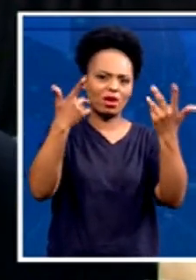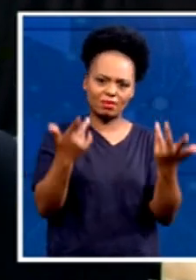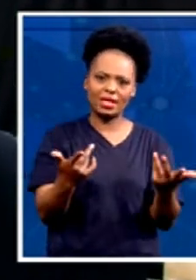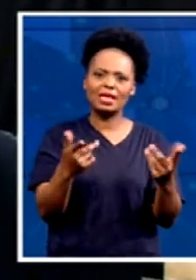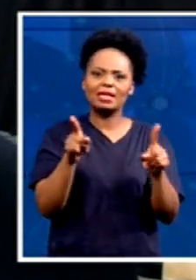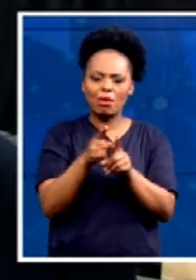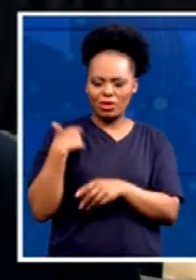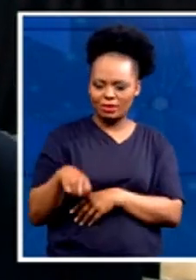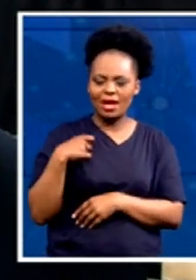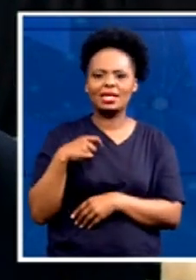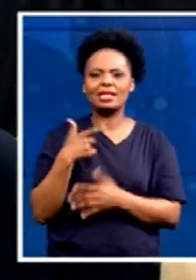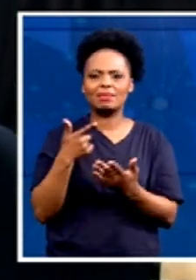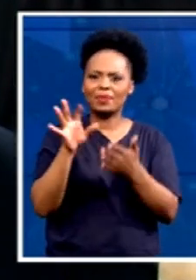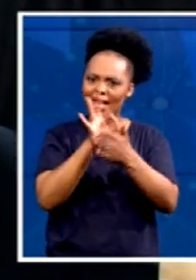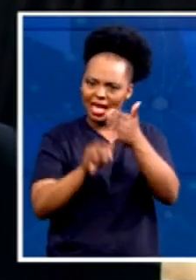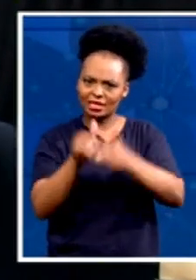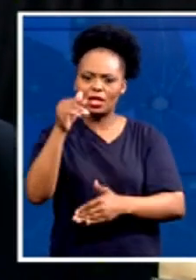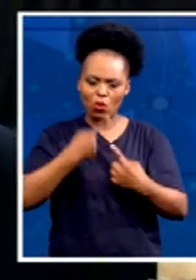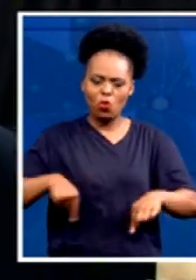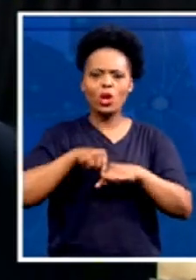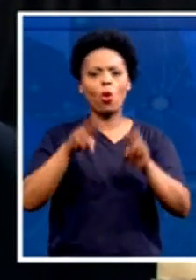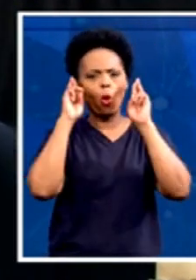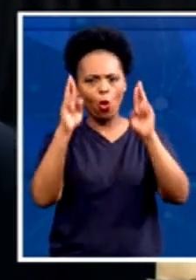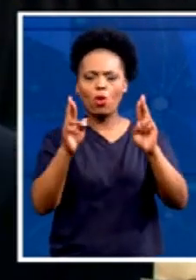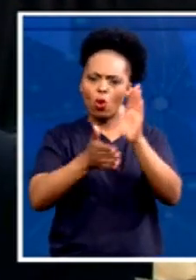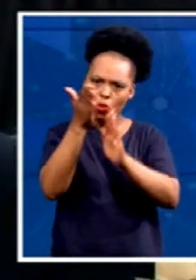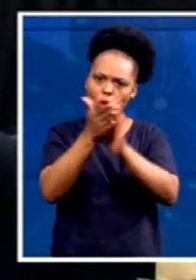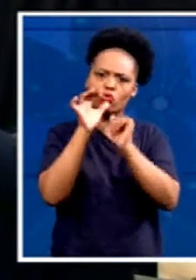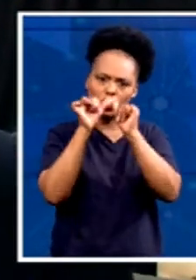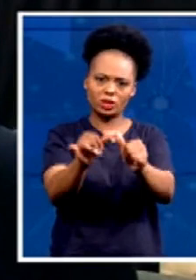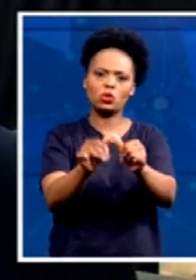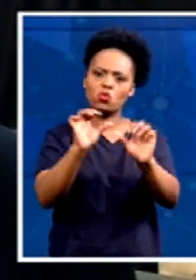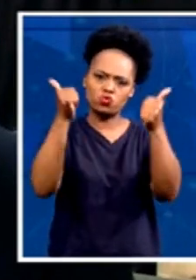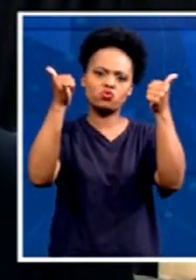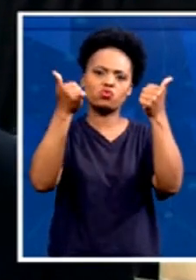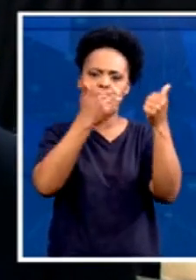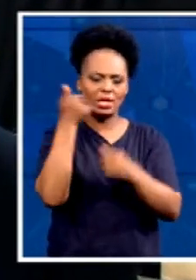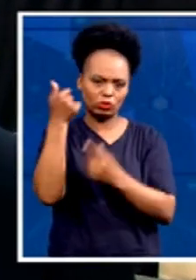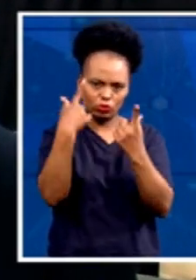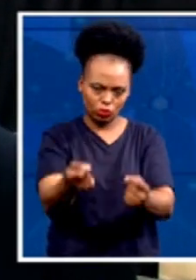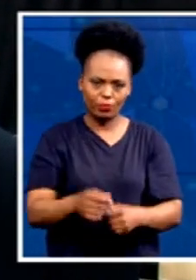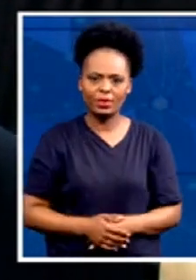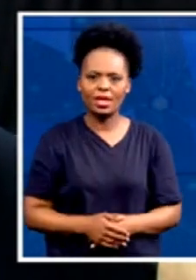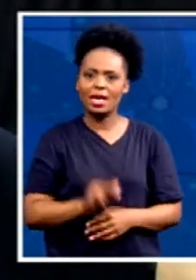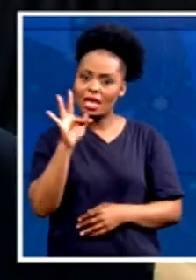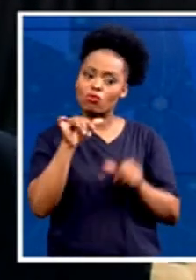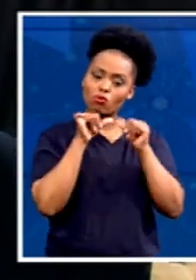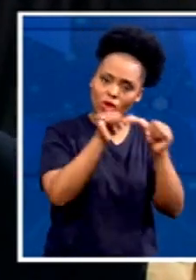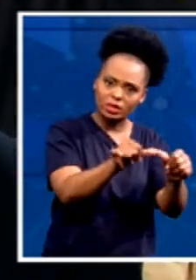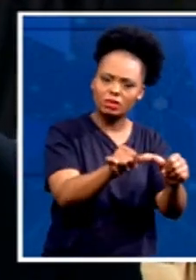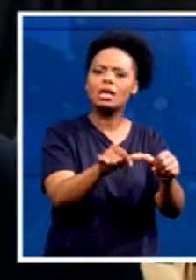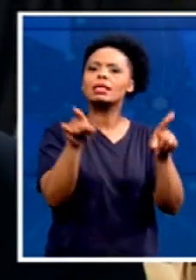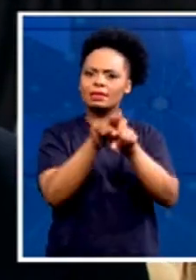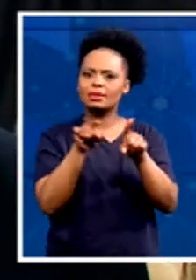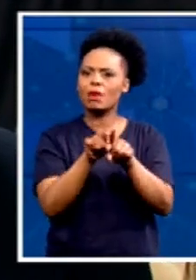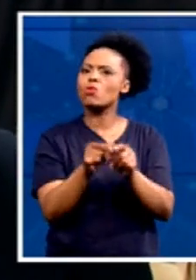ensure that that continues. And we also say that if it continues, it will also be a good boost to